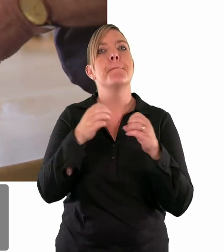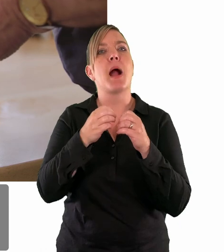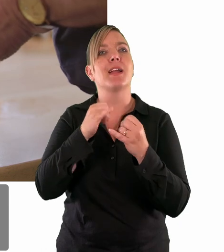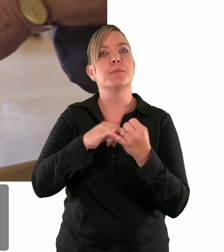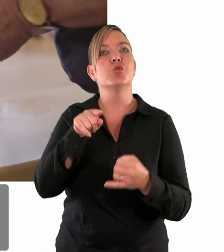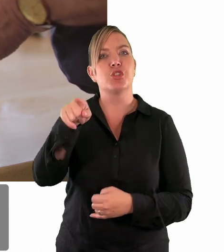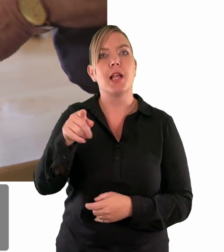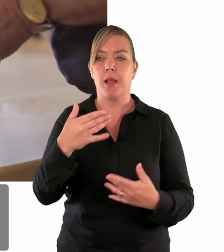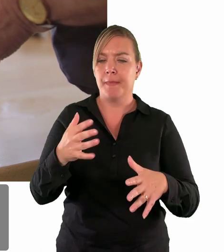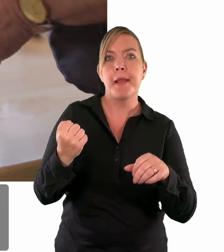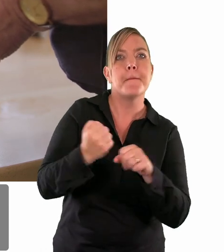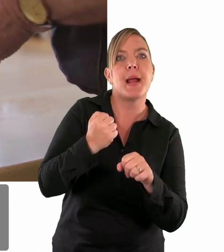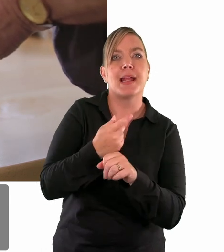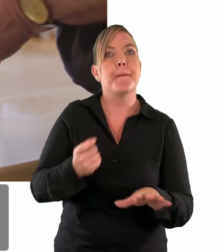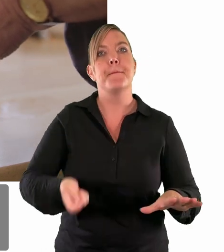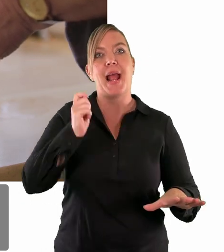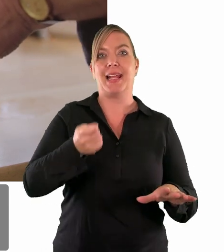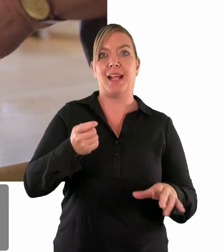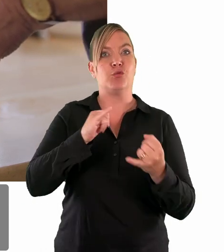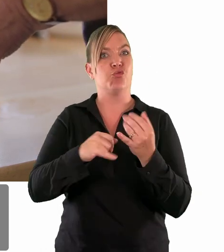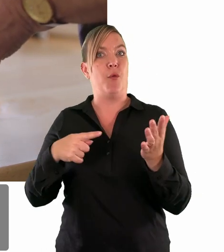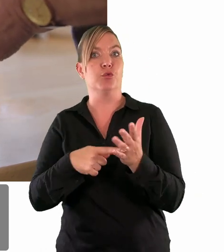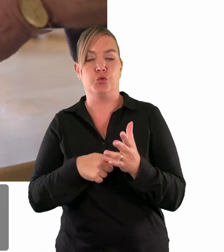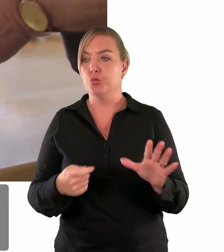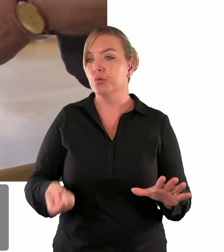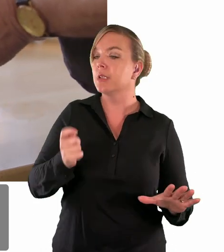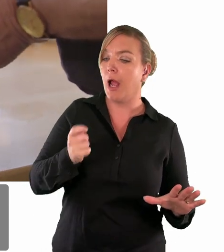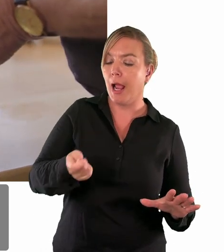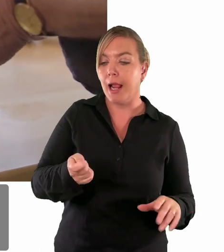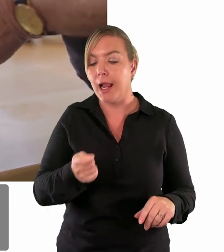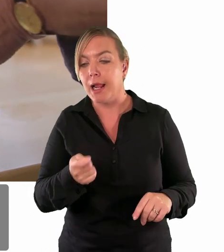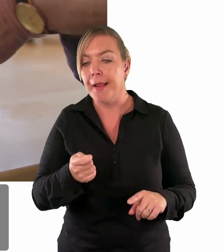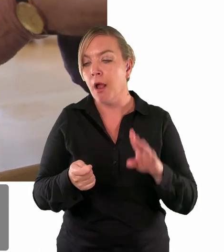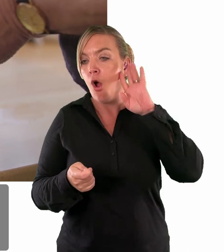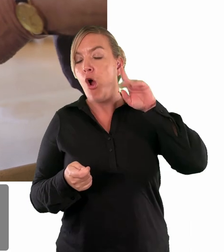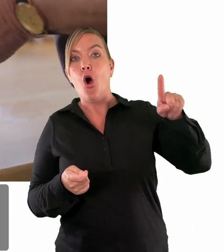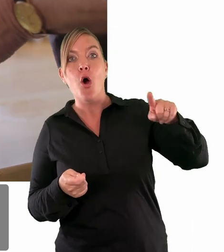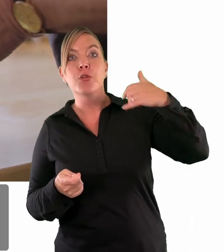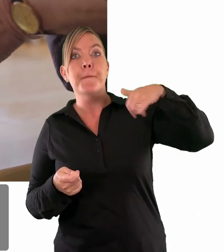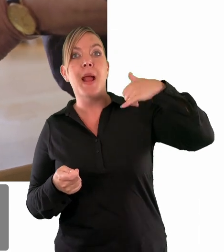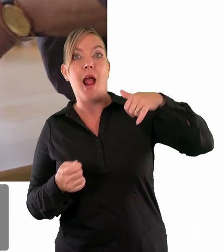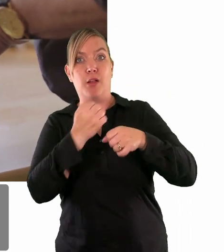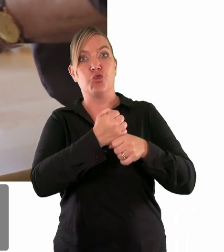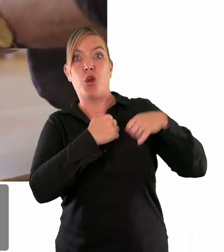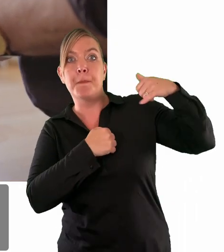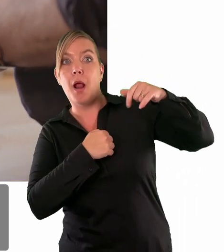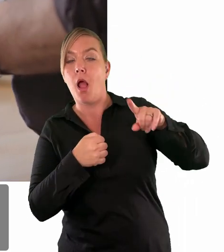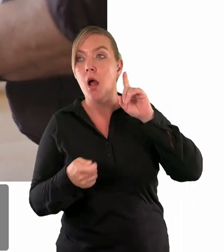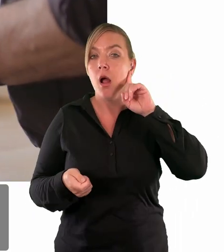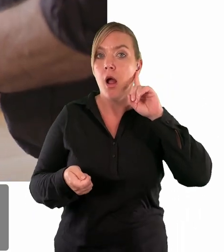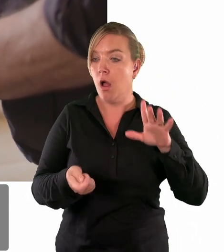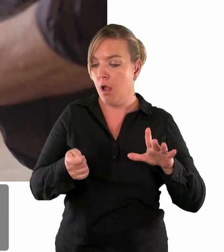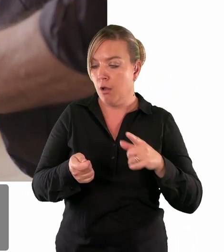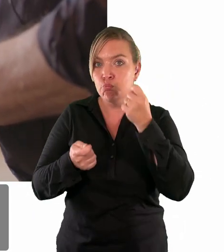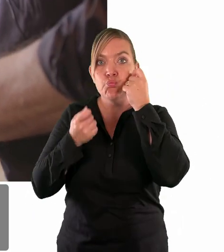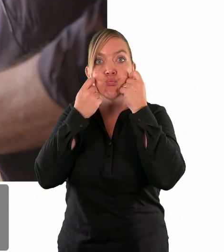Buckinghamshire was making pancakes on Shrove Tuesday and then heard the church bell ringing and realised